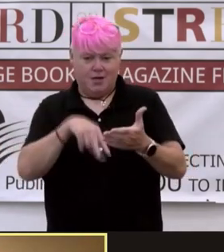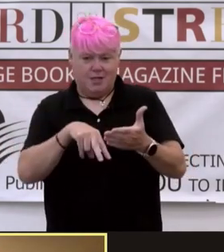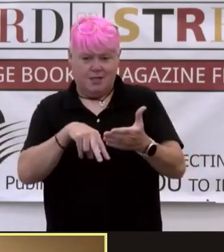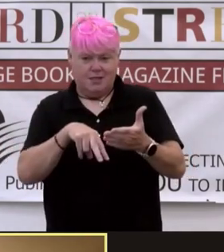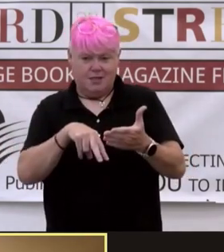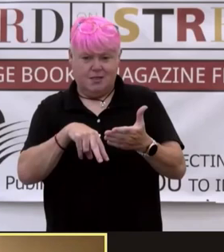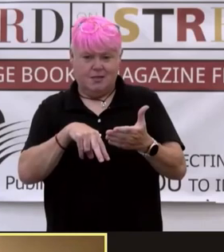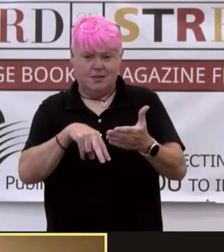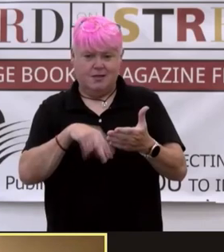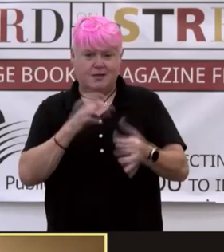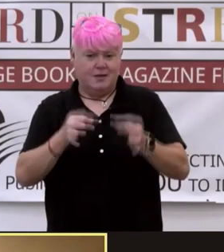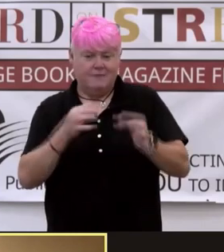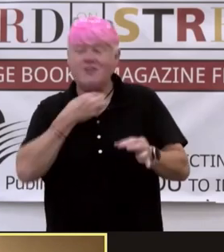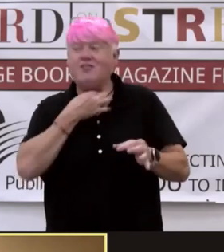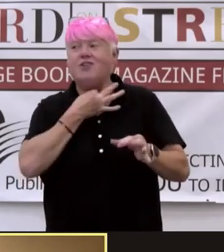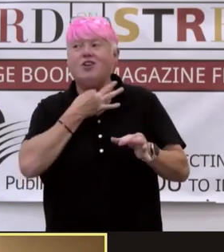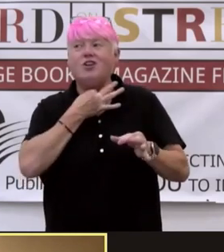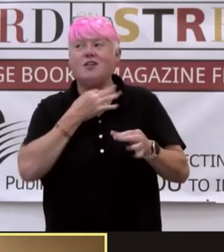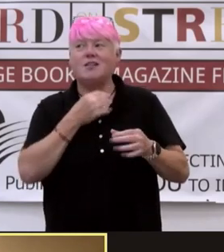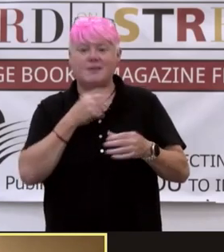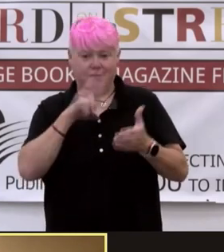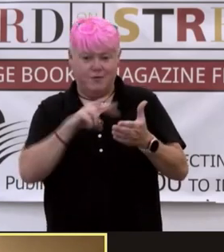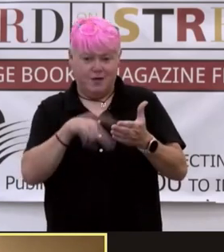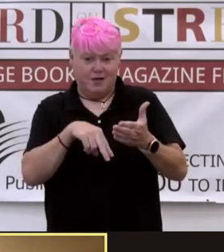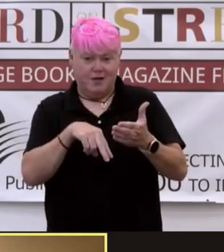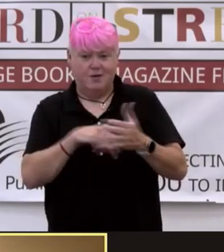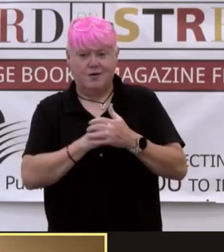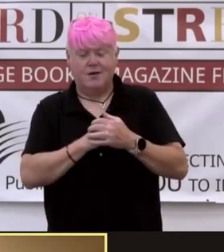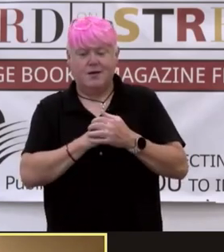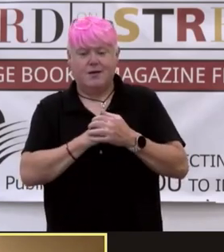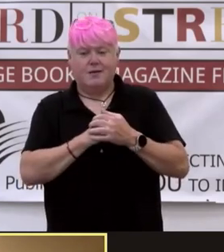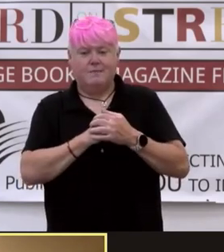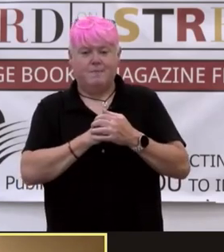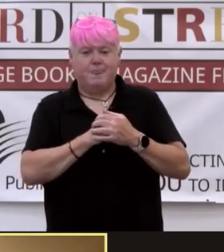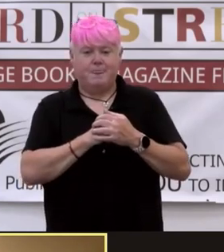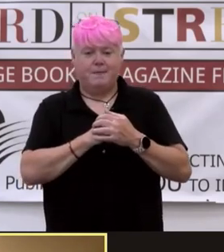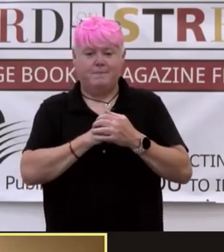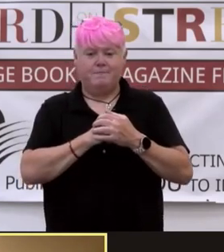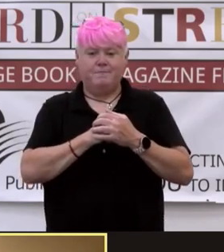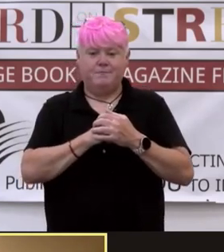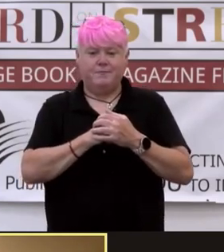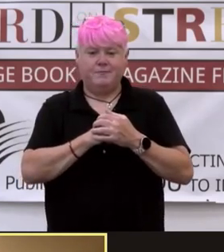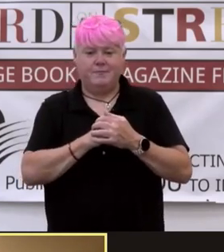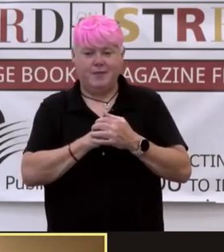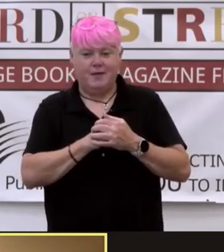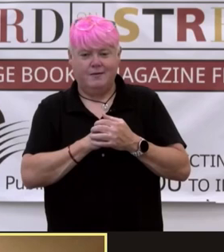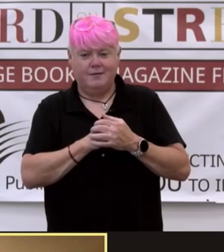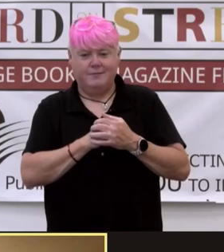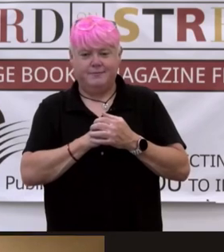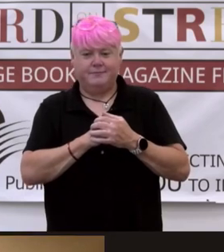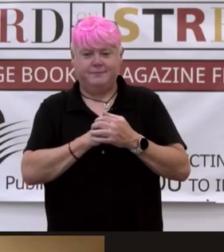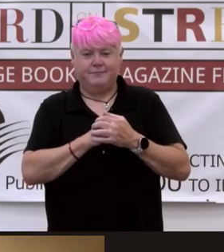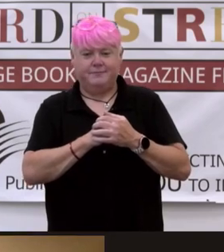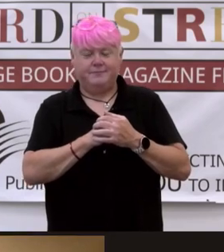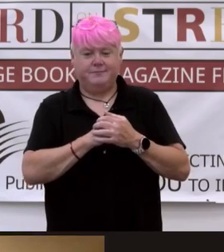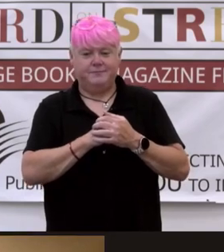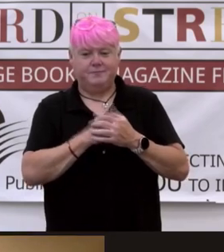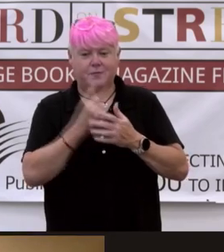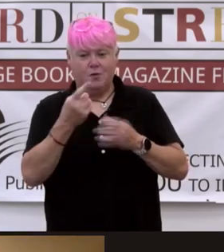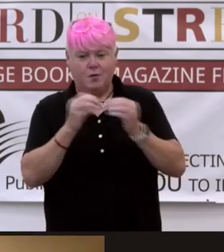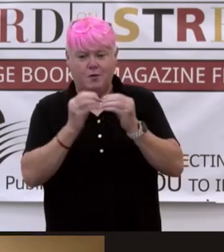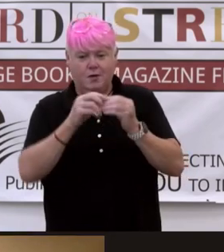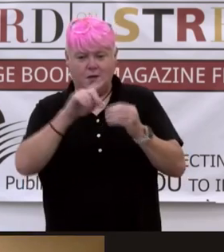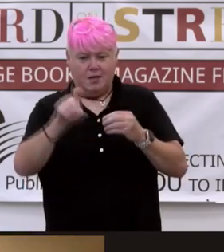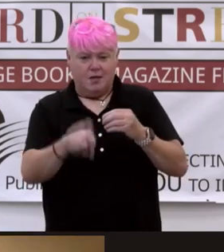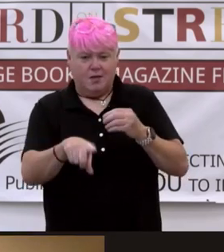of those. you're curious about, if you're a reader curious about reading. So I recommend those too. Awesome. Oh, and one more question